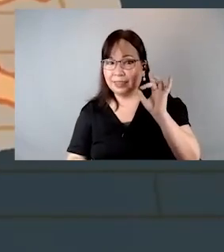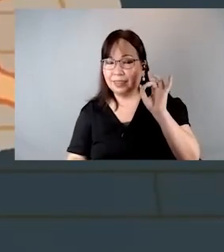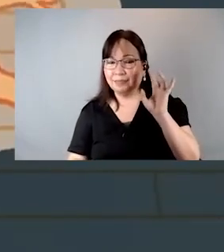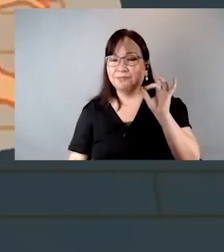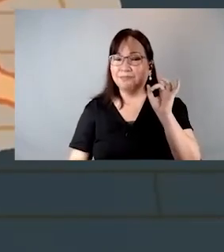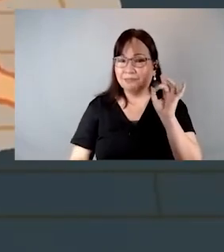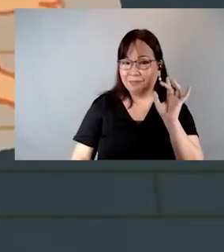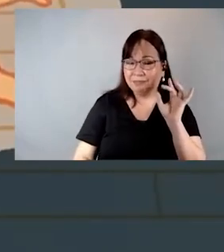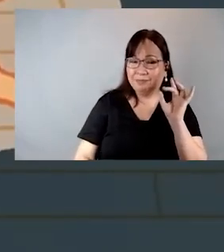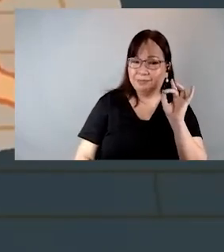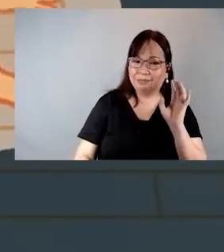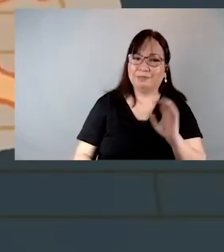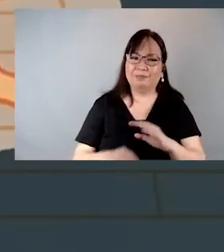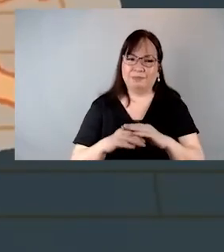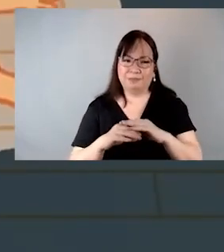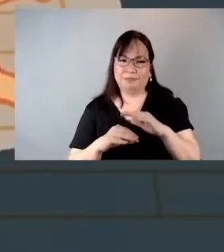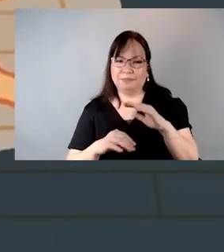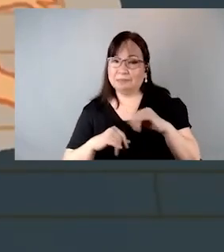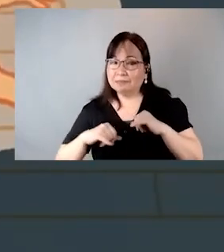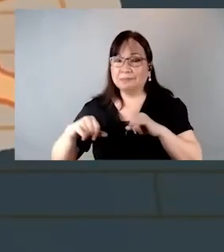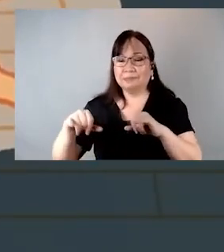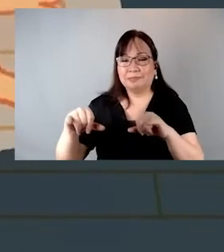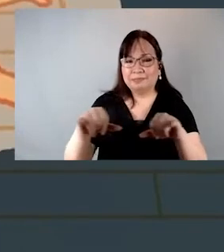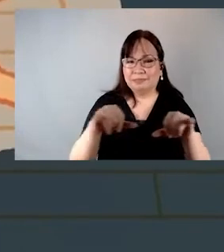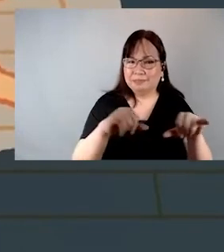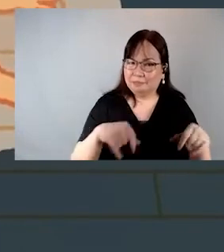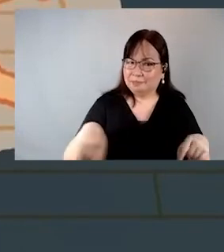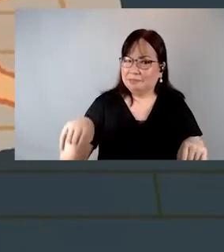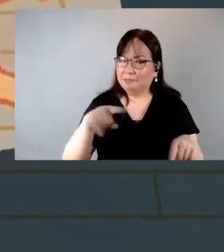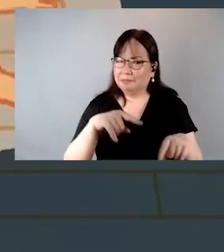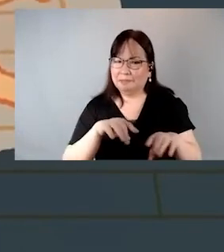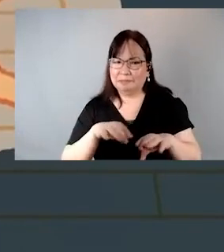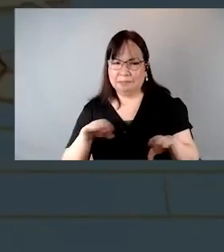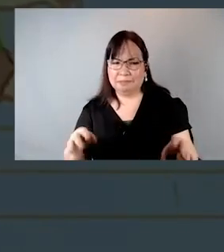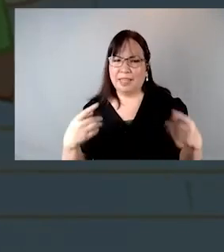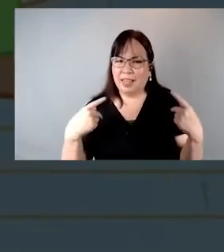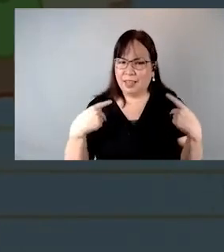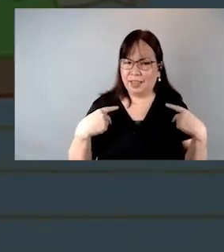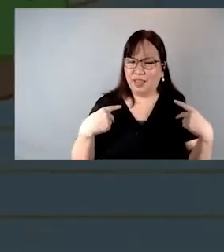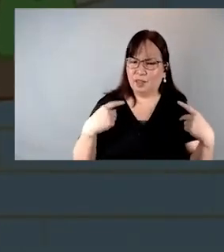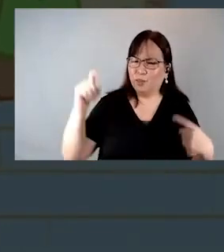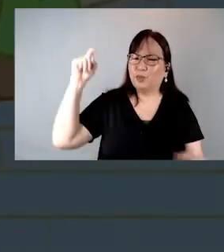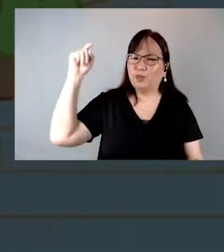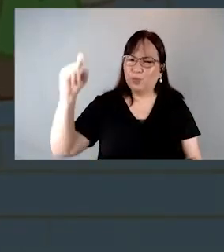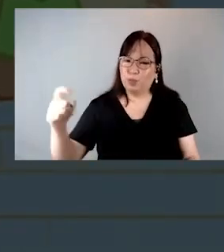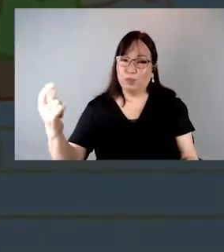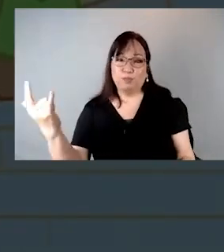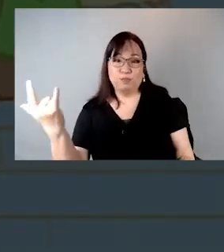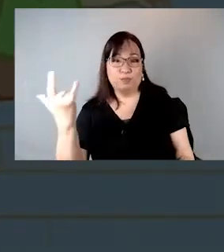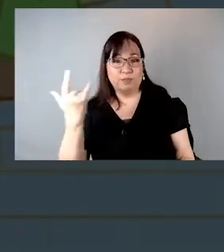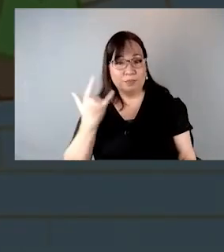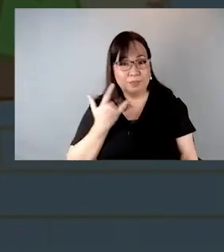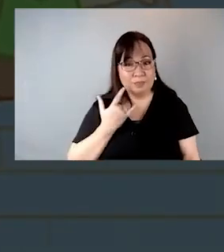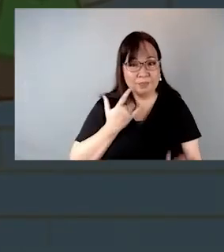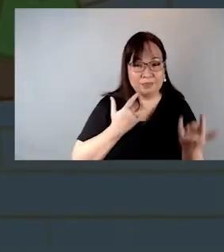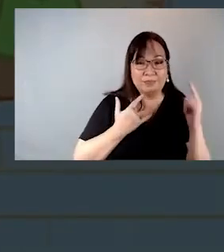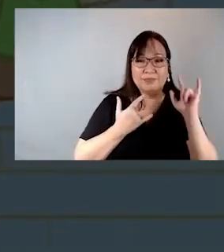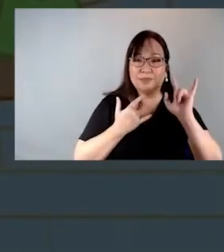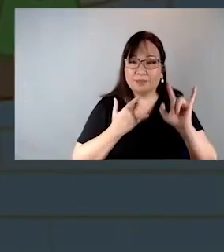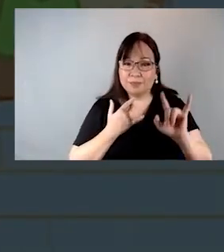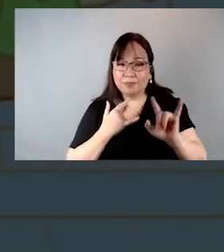labing walong taon? Kaming mga bata, kami nararapat, pahalin